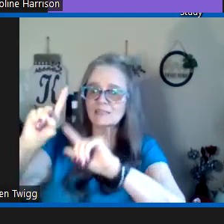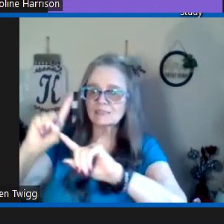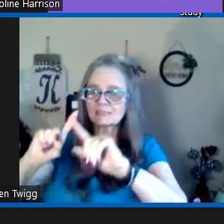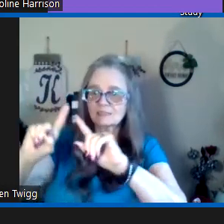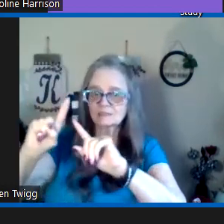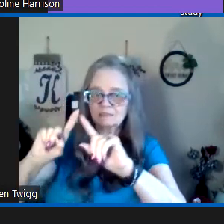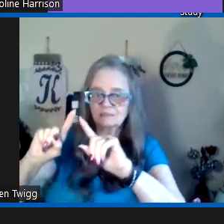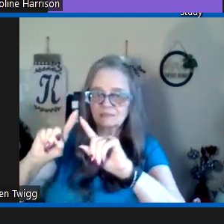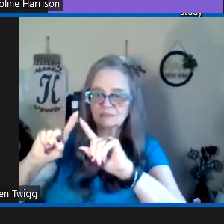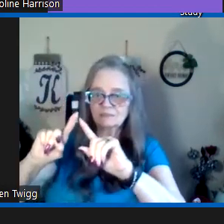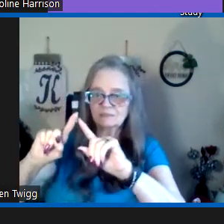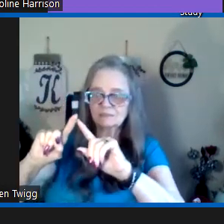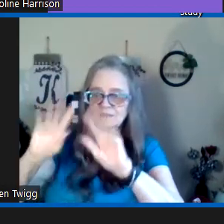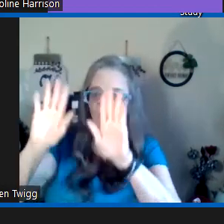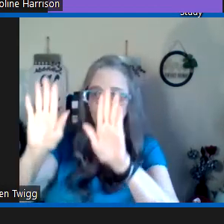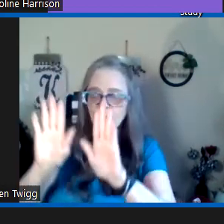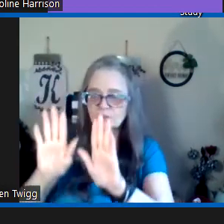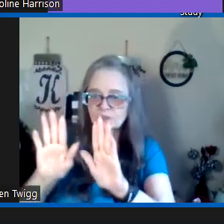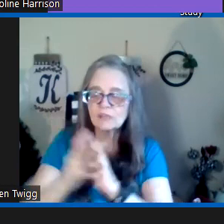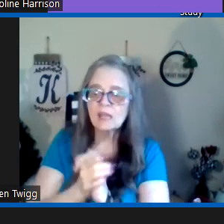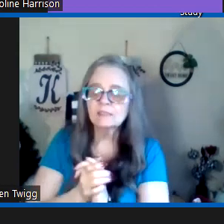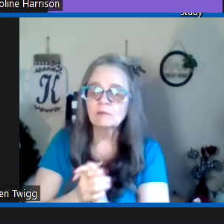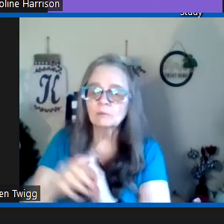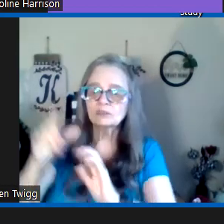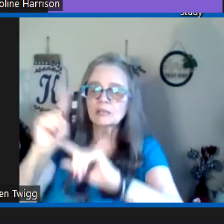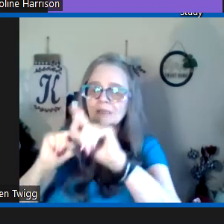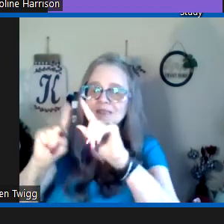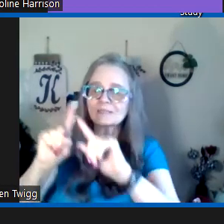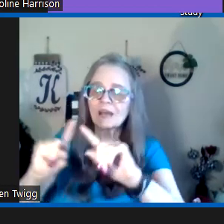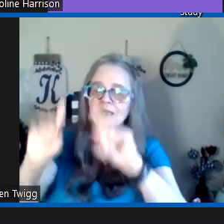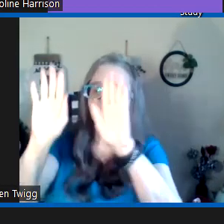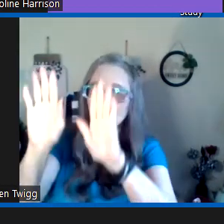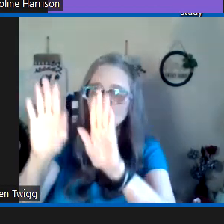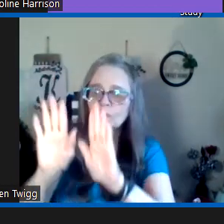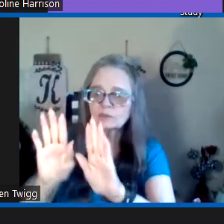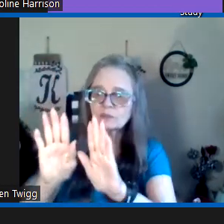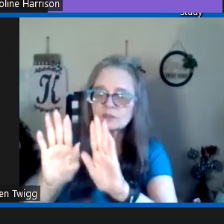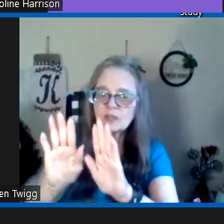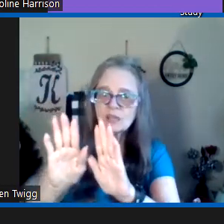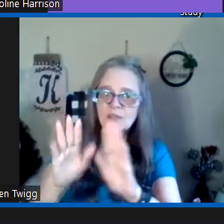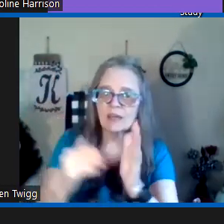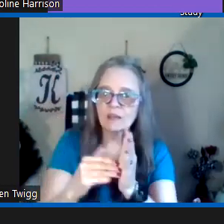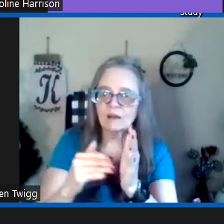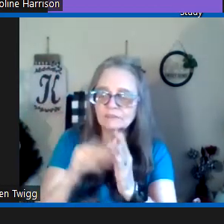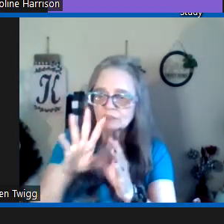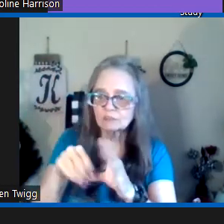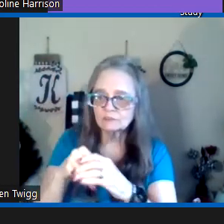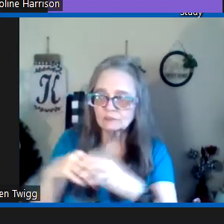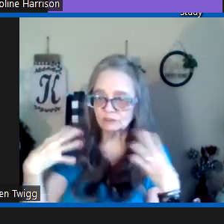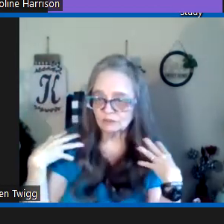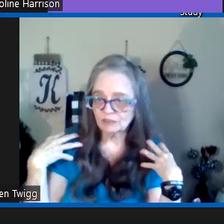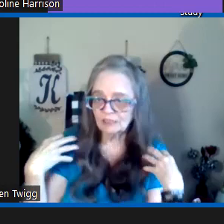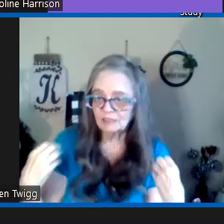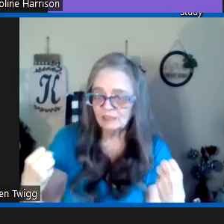signs and wonders now when we talk about signs and wonders that often